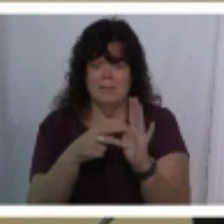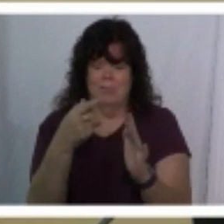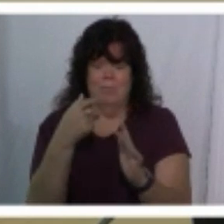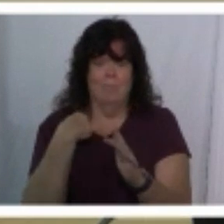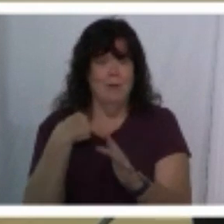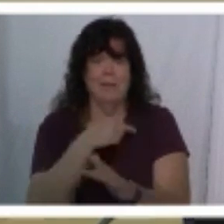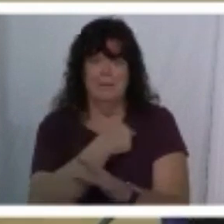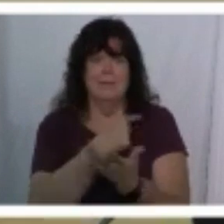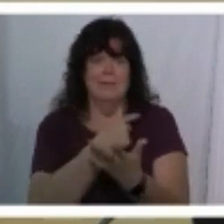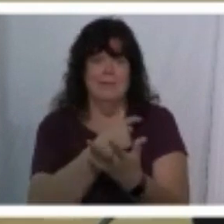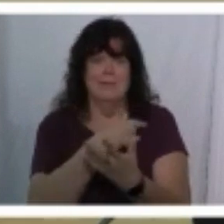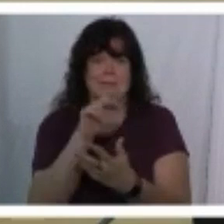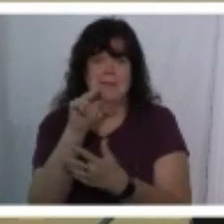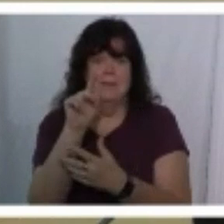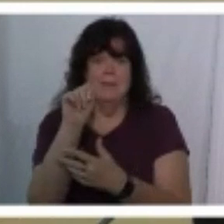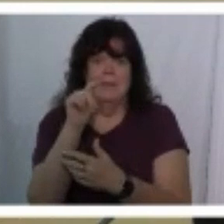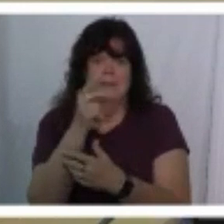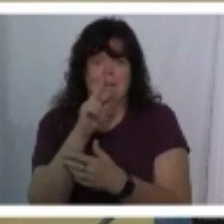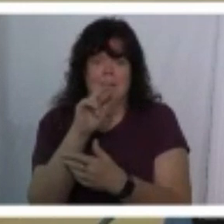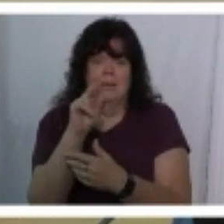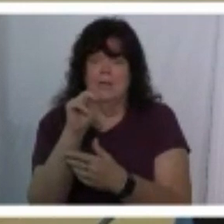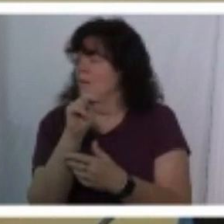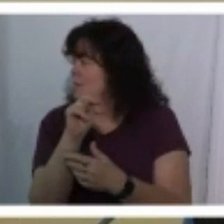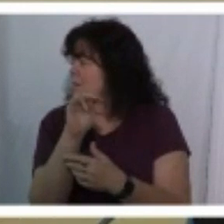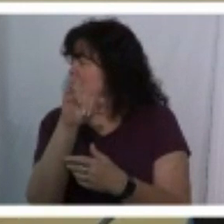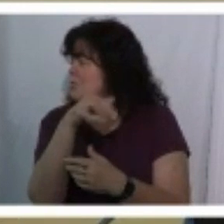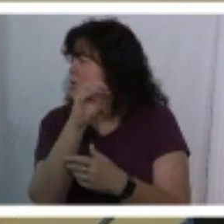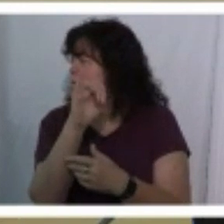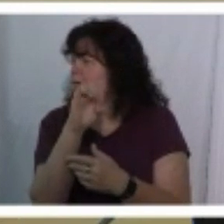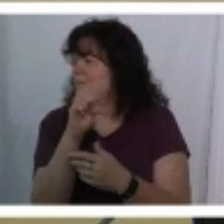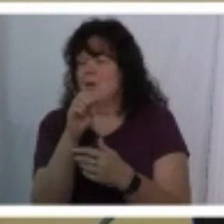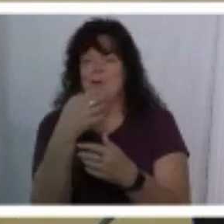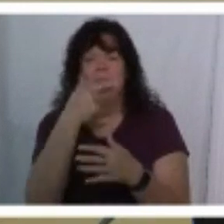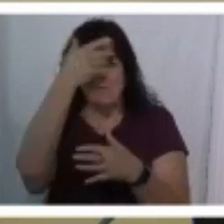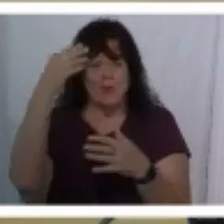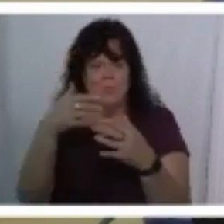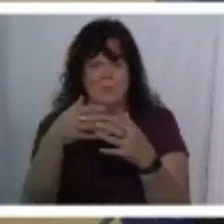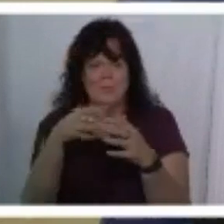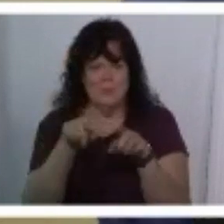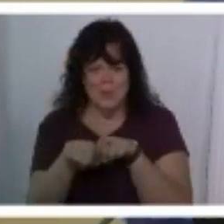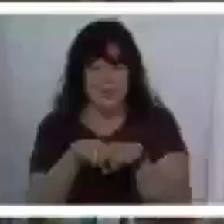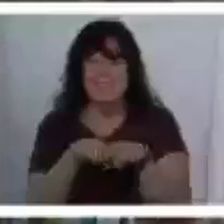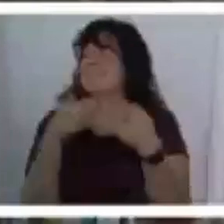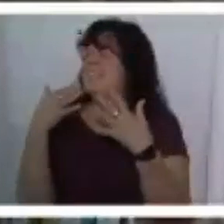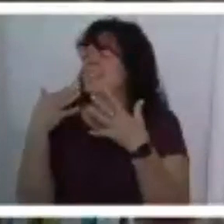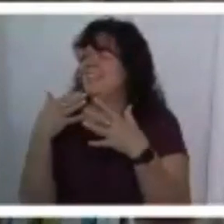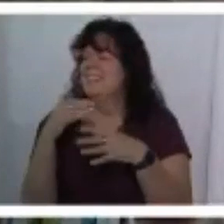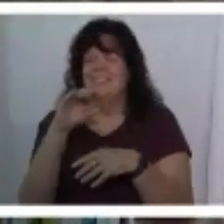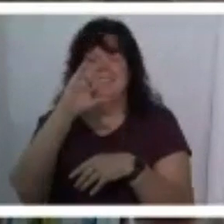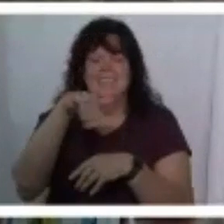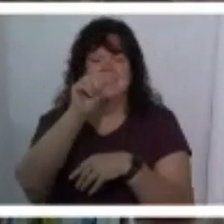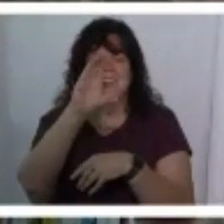um katherine and jamie i wore my rainbow socks today um uh jace